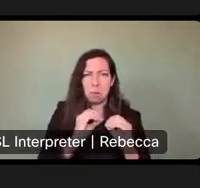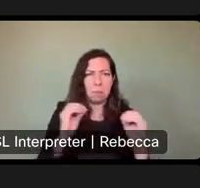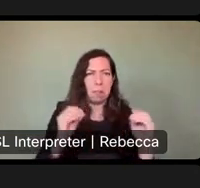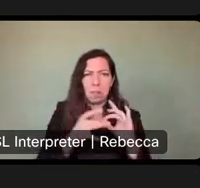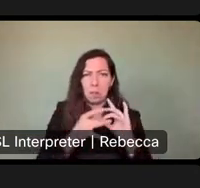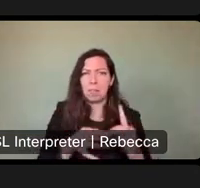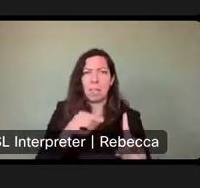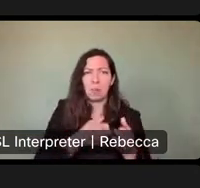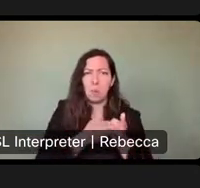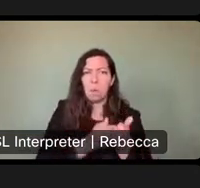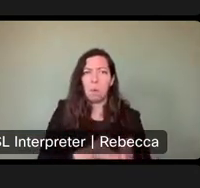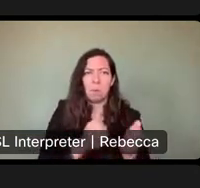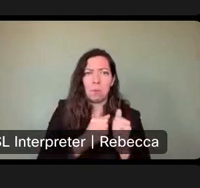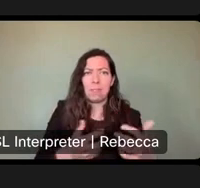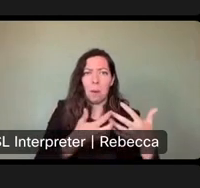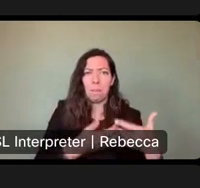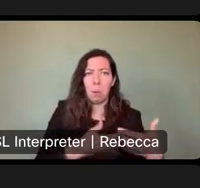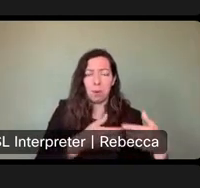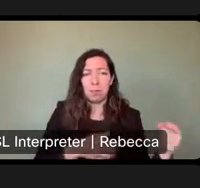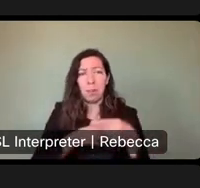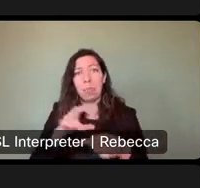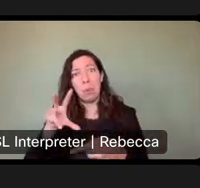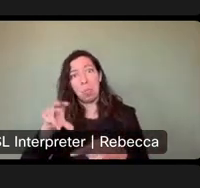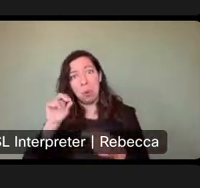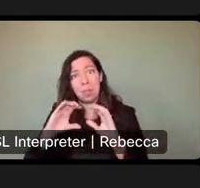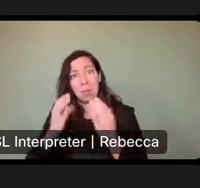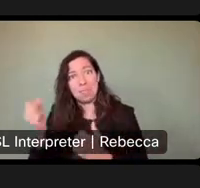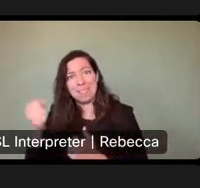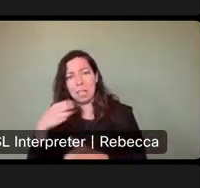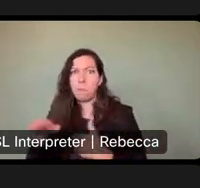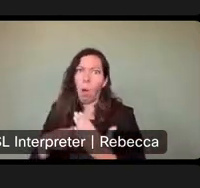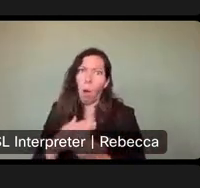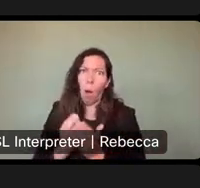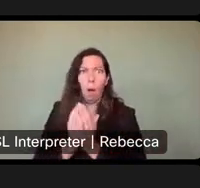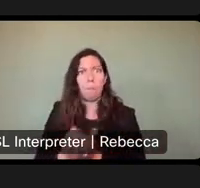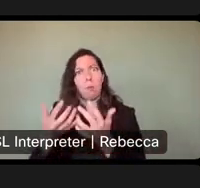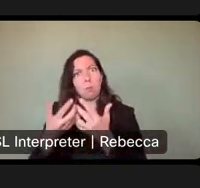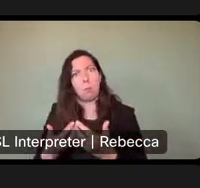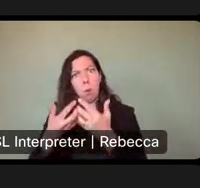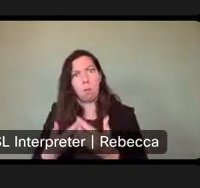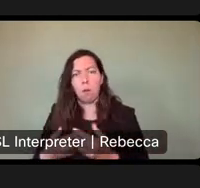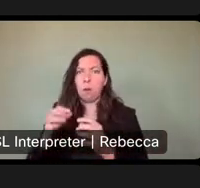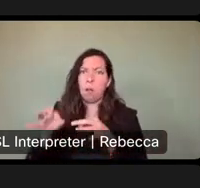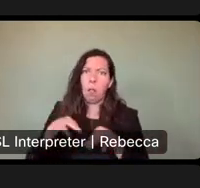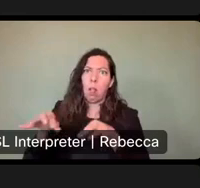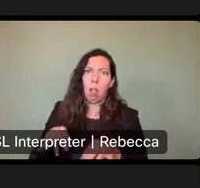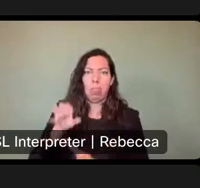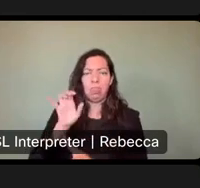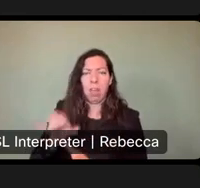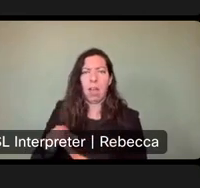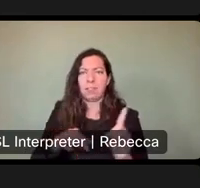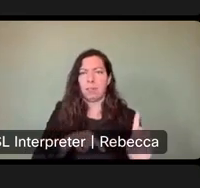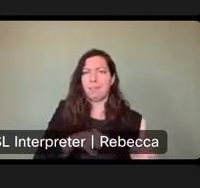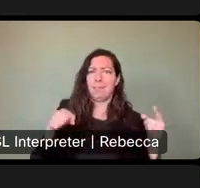30 border safety courses, which are almost entirely motorboat specific. The 1 of